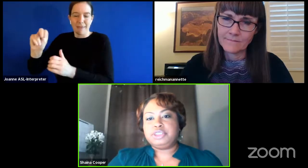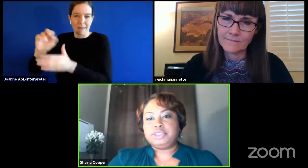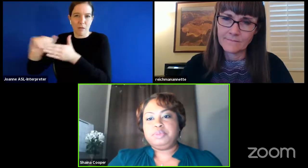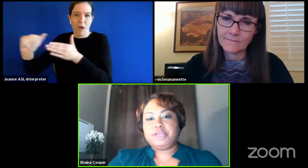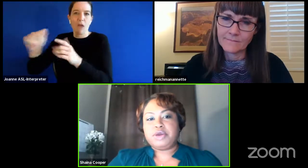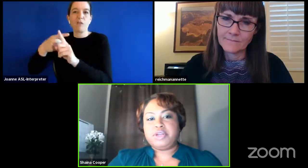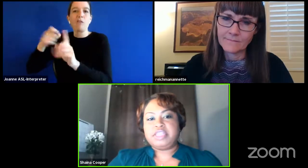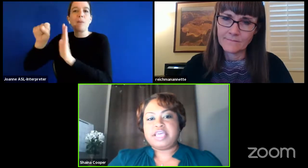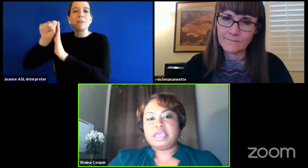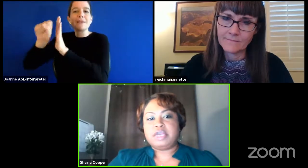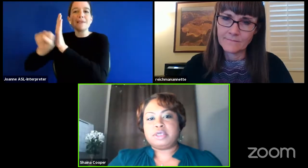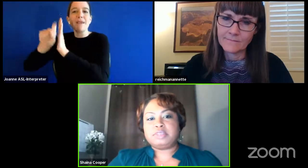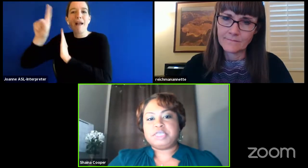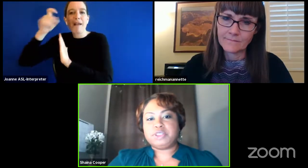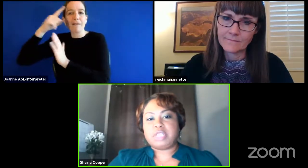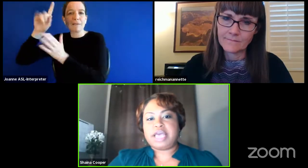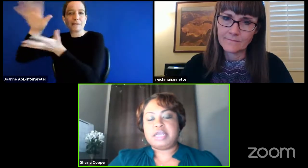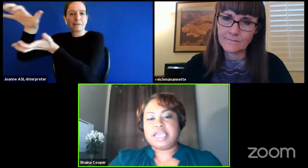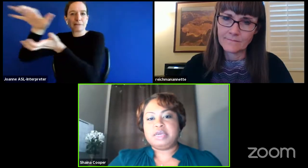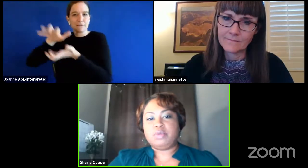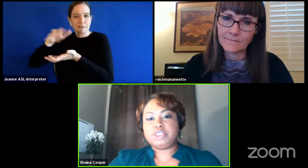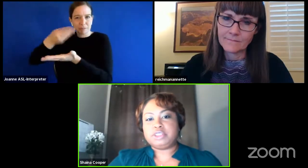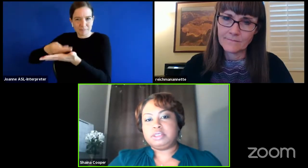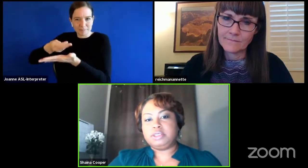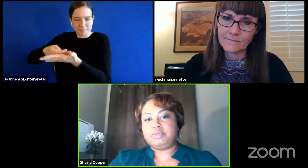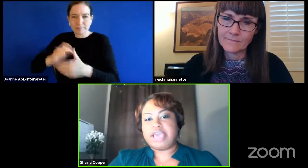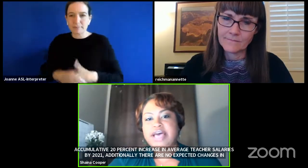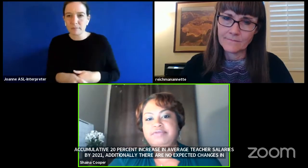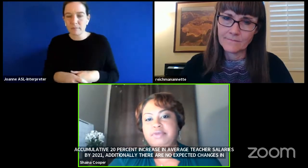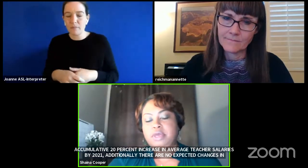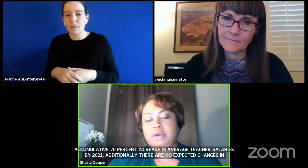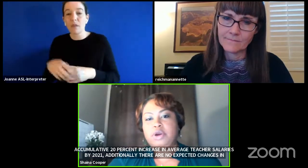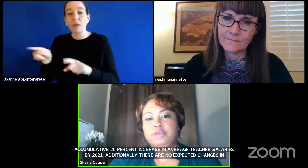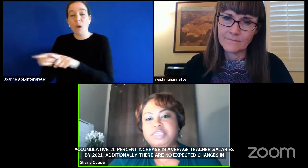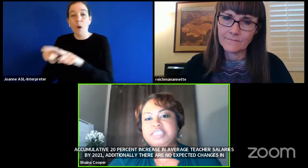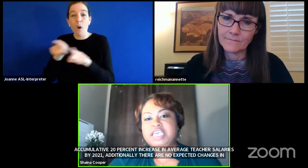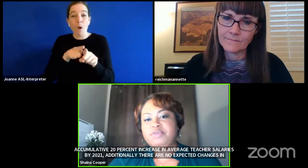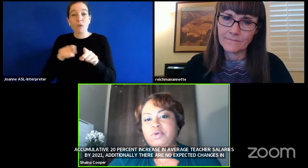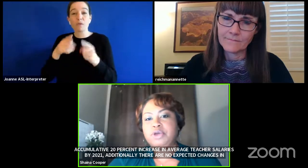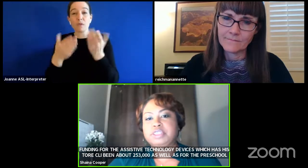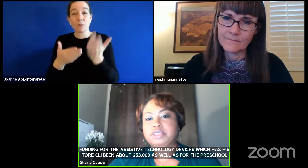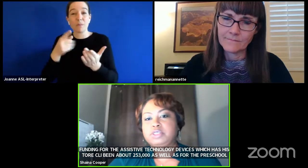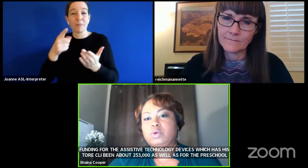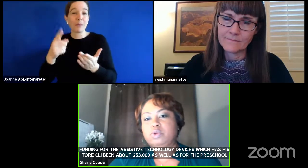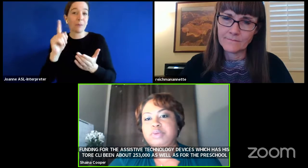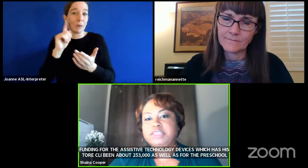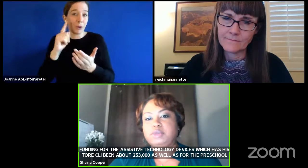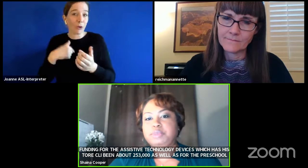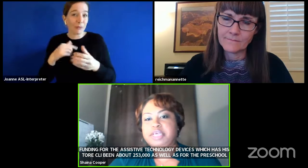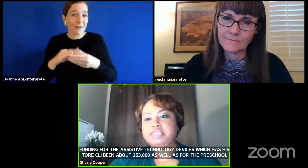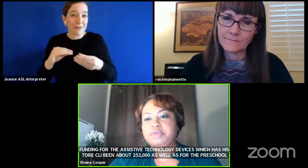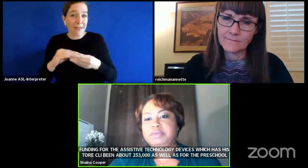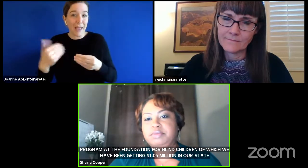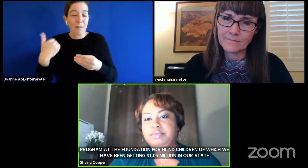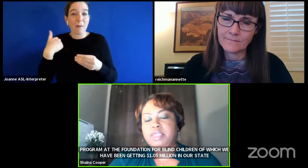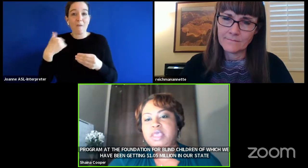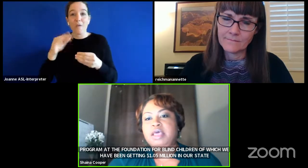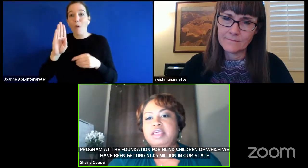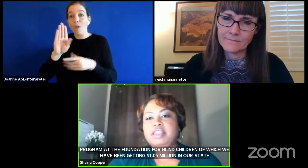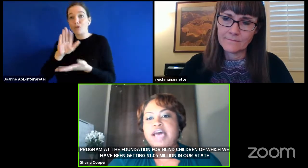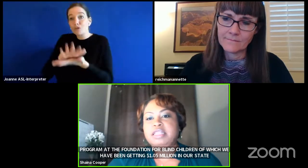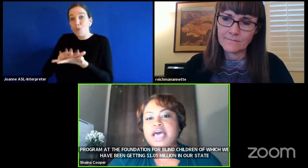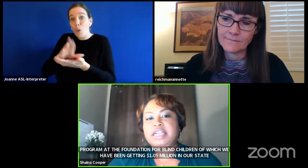it should be noted that in our special line item which you may have heard me say before is our school bus replacement